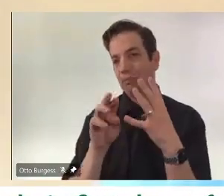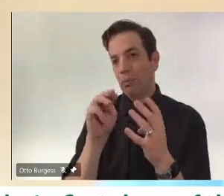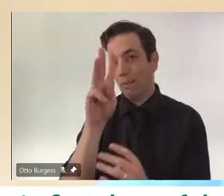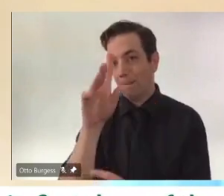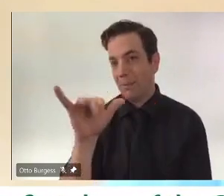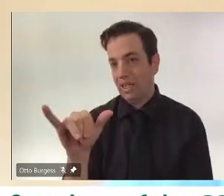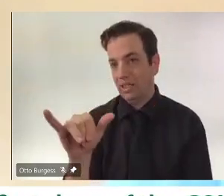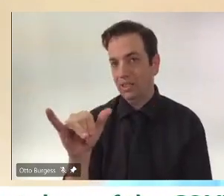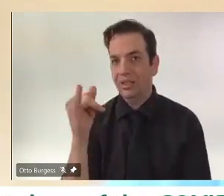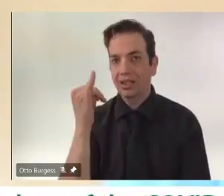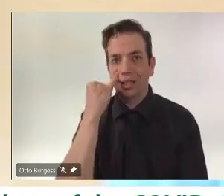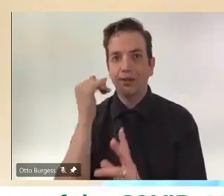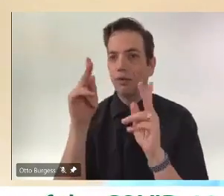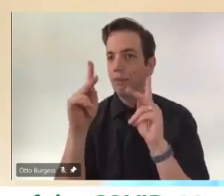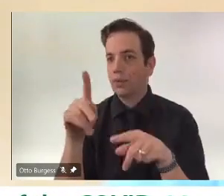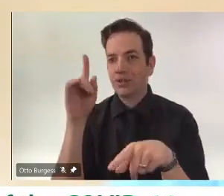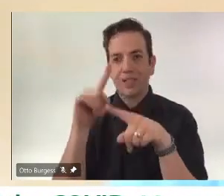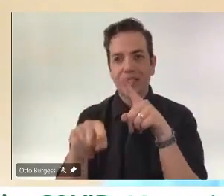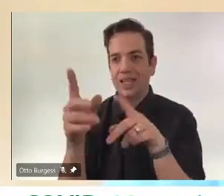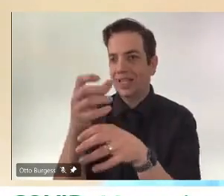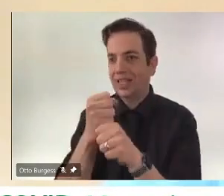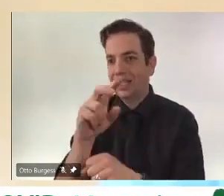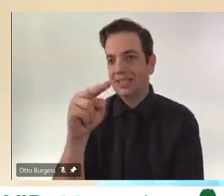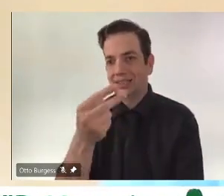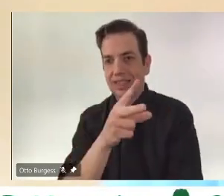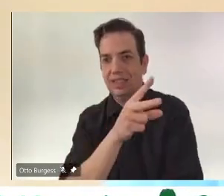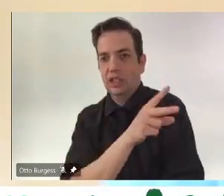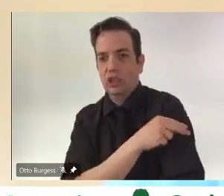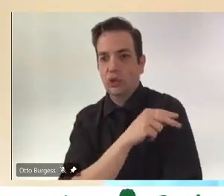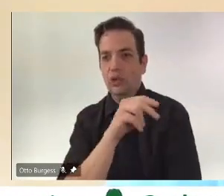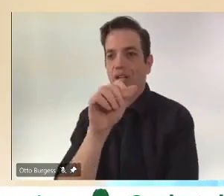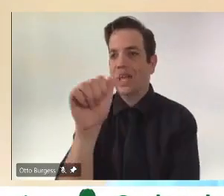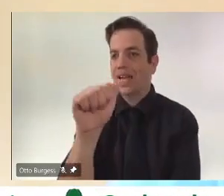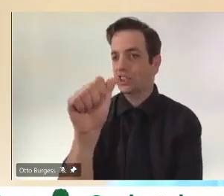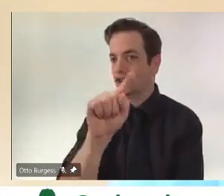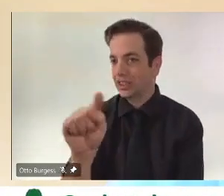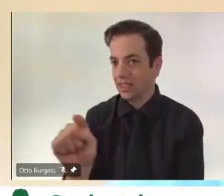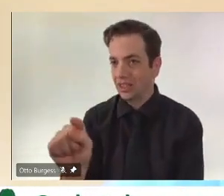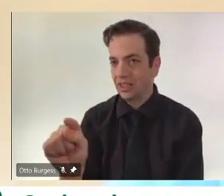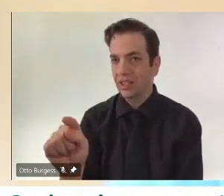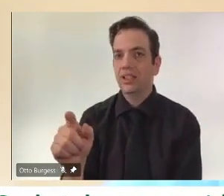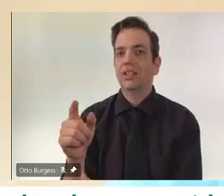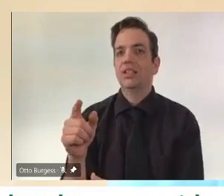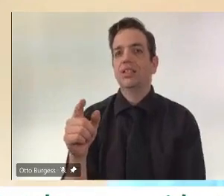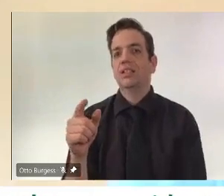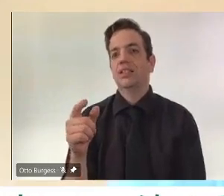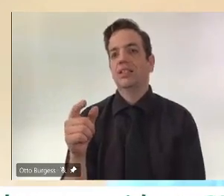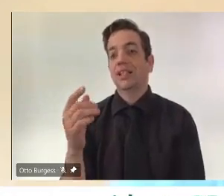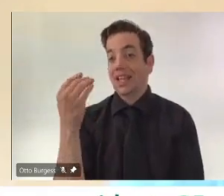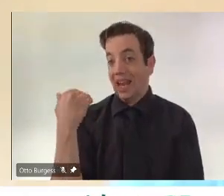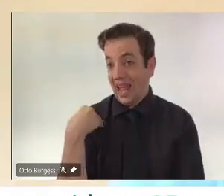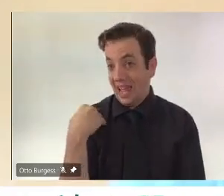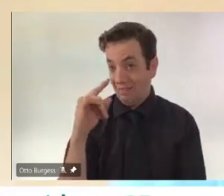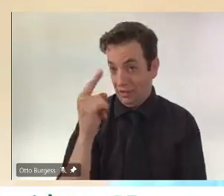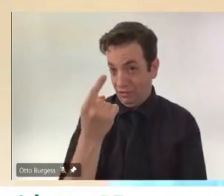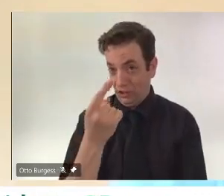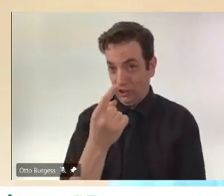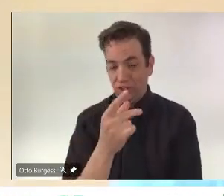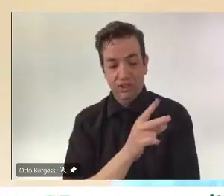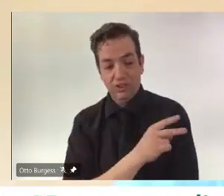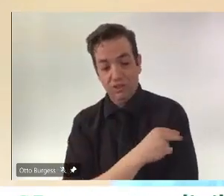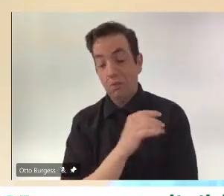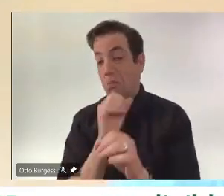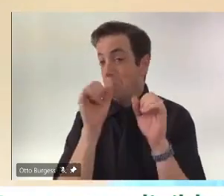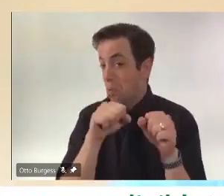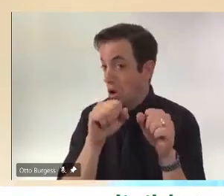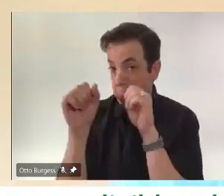to get a second dose AstraZeneca, if the first dose AstraZeneca, you know, that could be a possibility, but we have to wait till